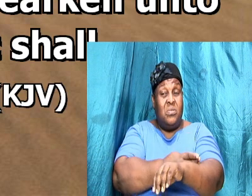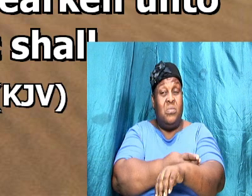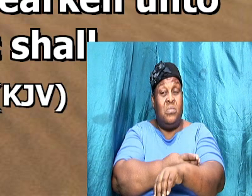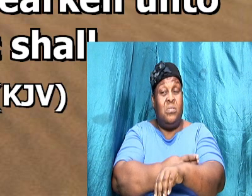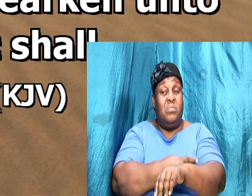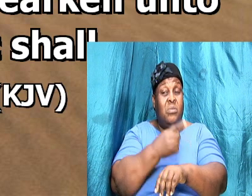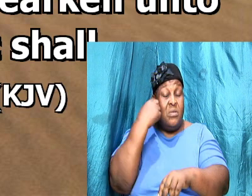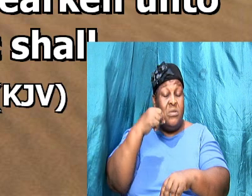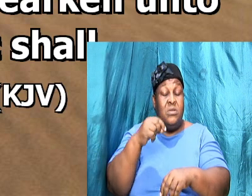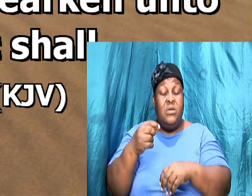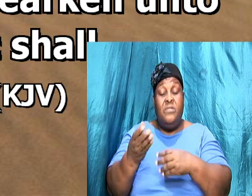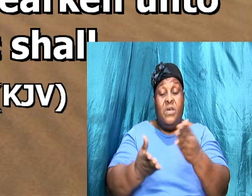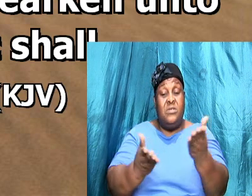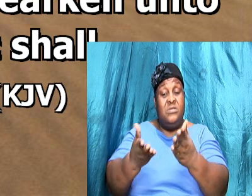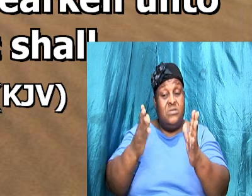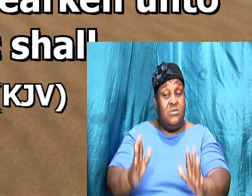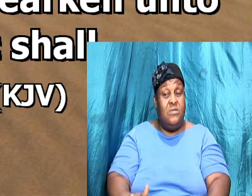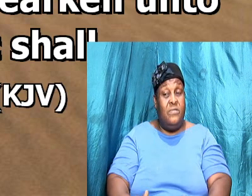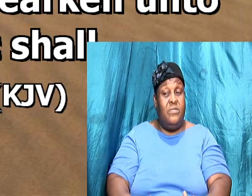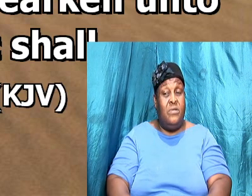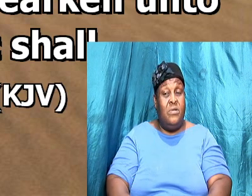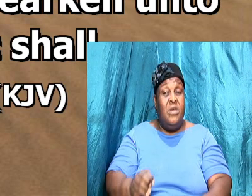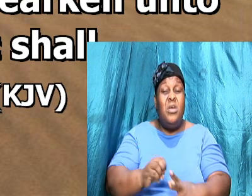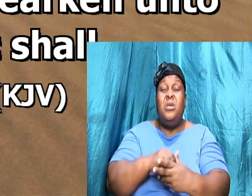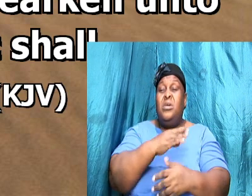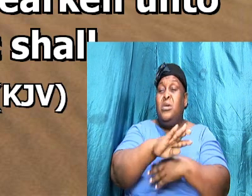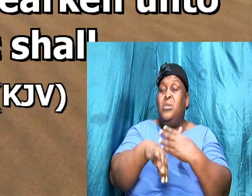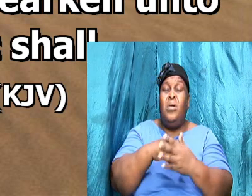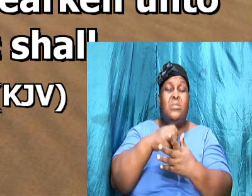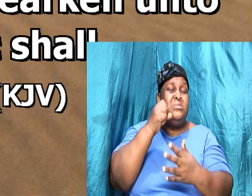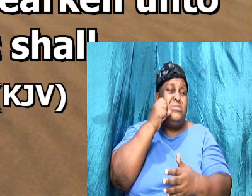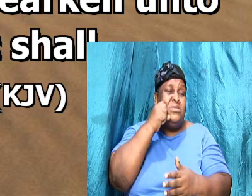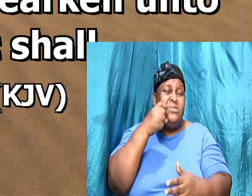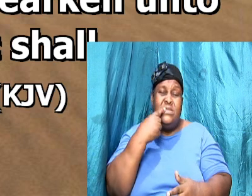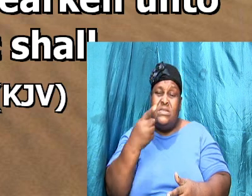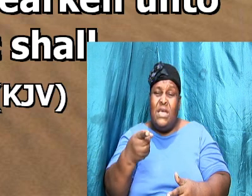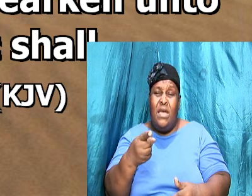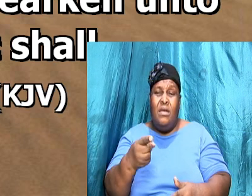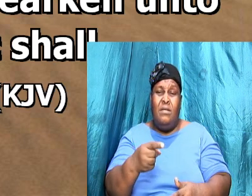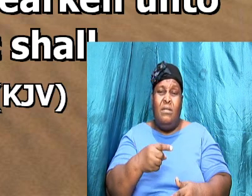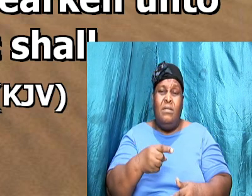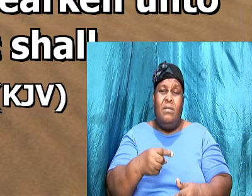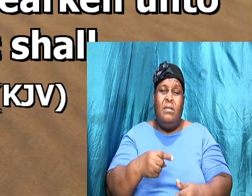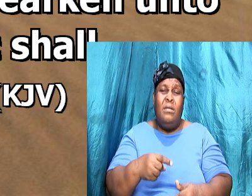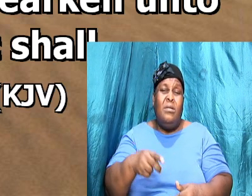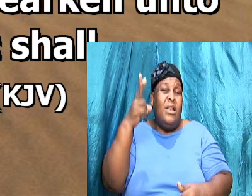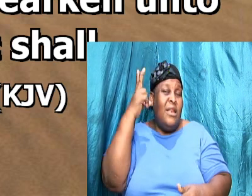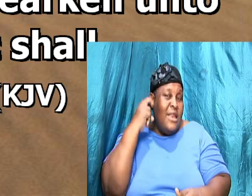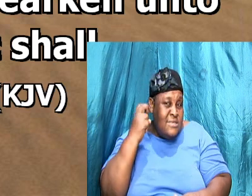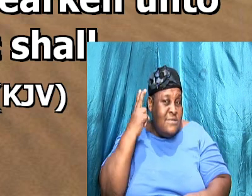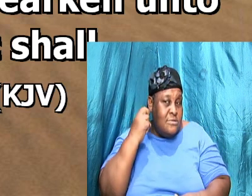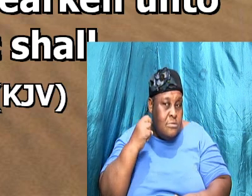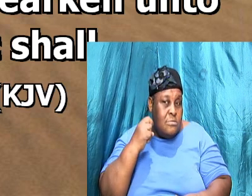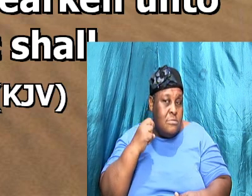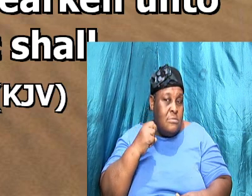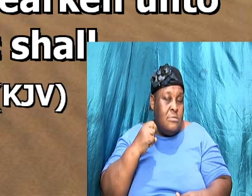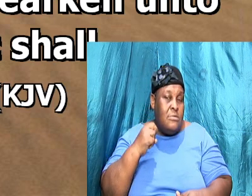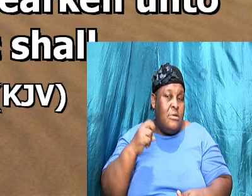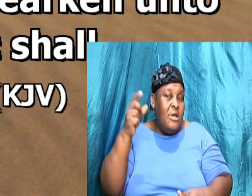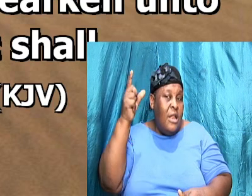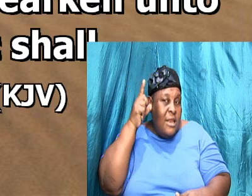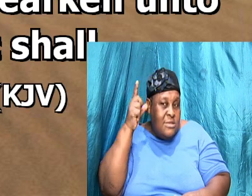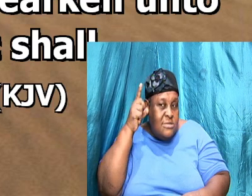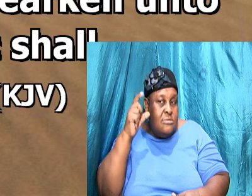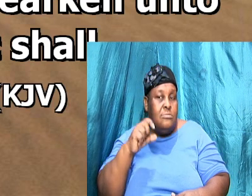bandwomen in all that Sarah had said unto thee hearken unto her voice for